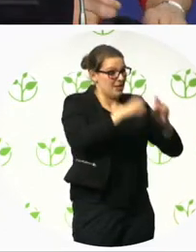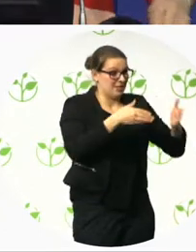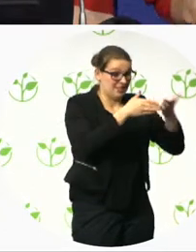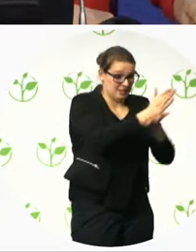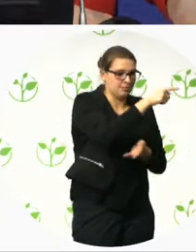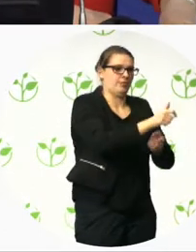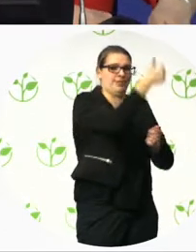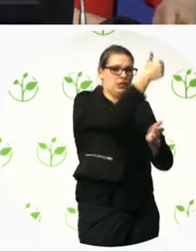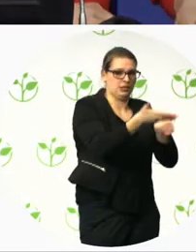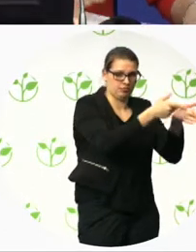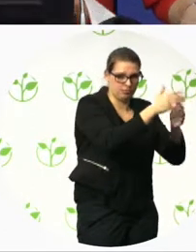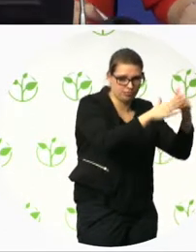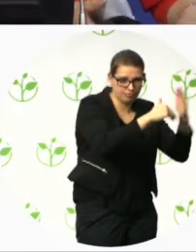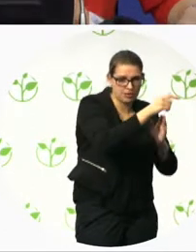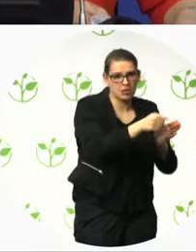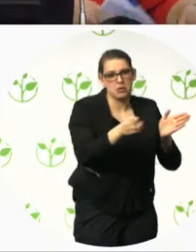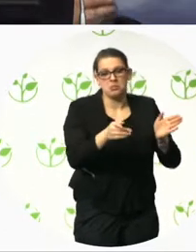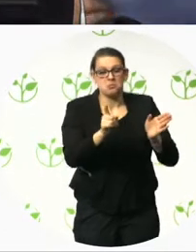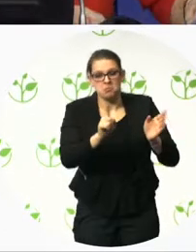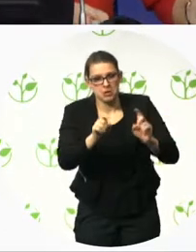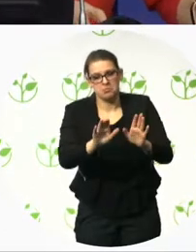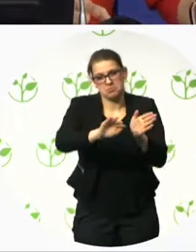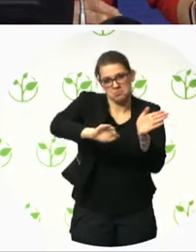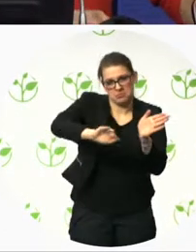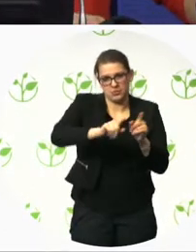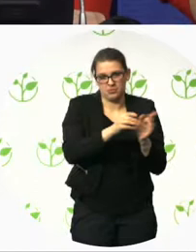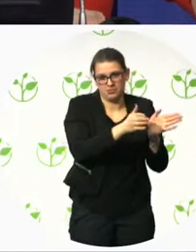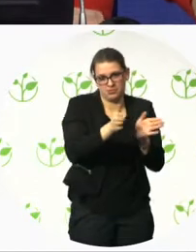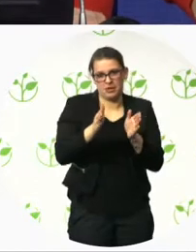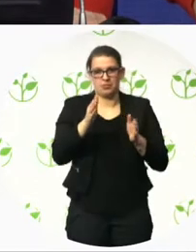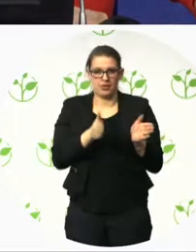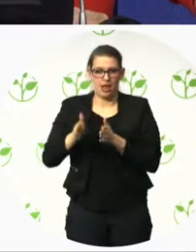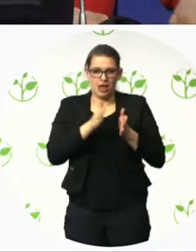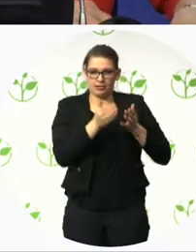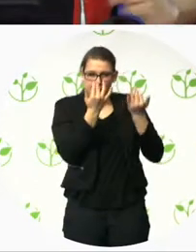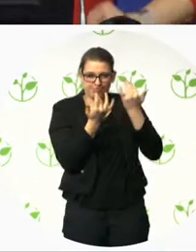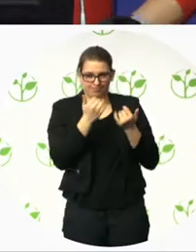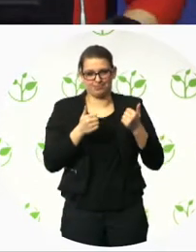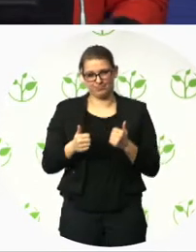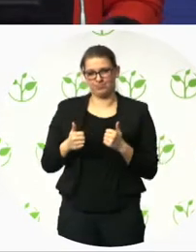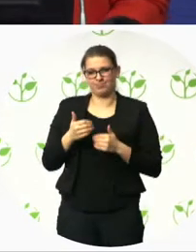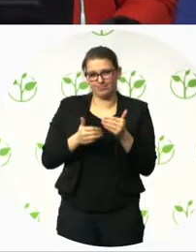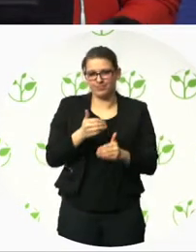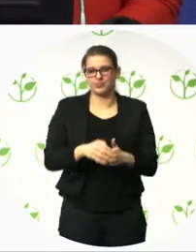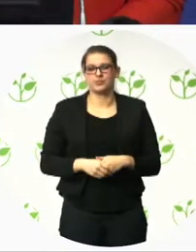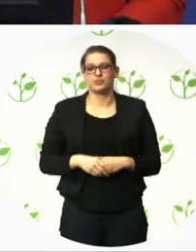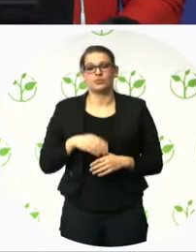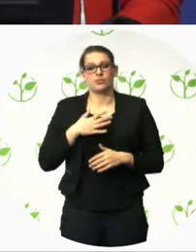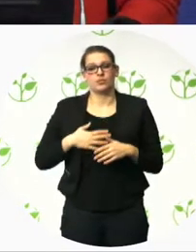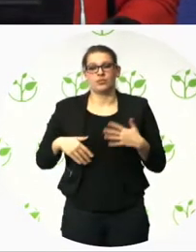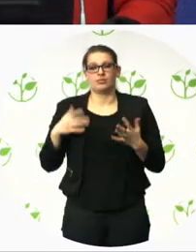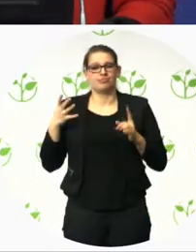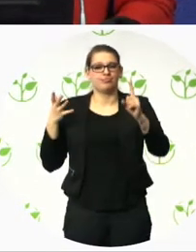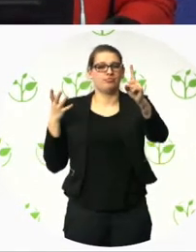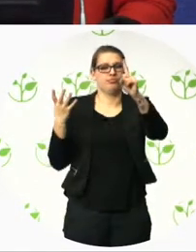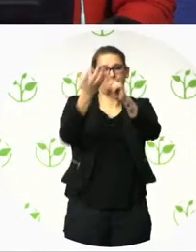continue to work to reach our goals as a city which is universally designed in